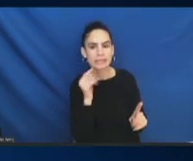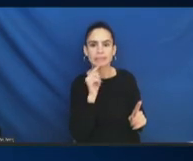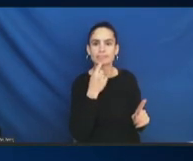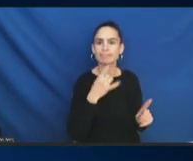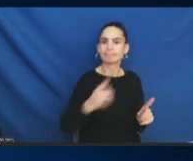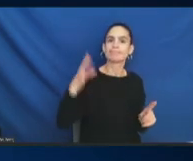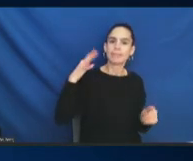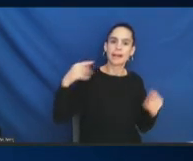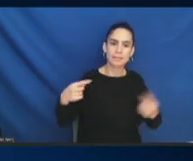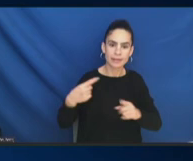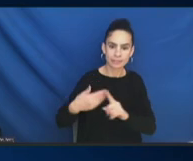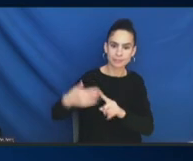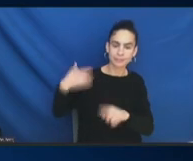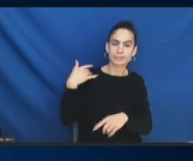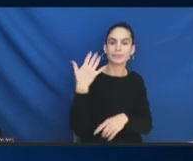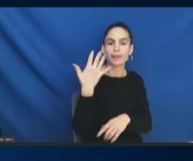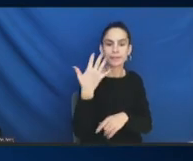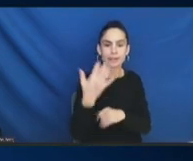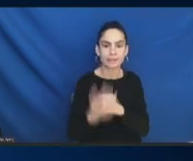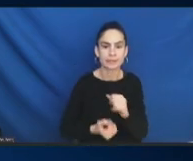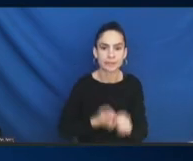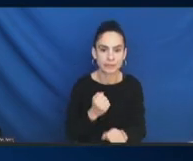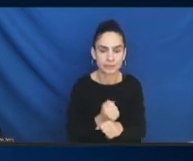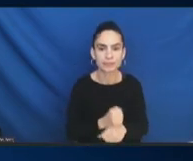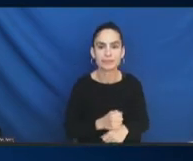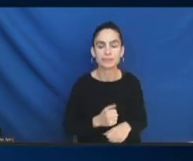So, I just want to make a plug for that.